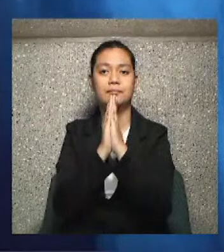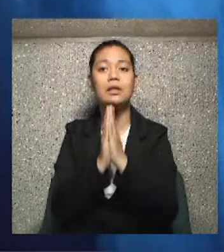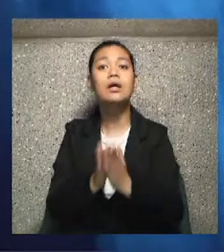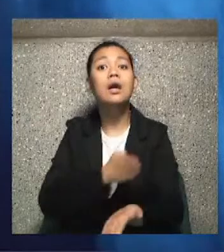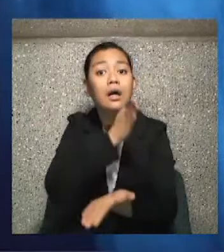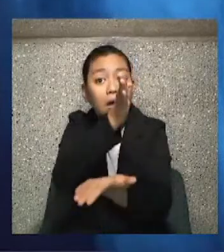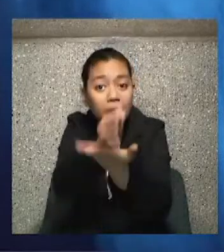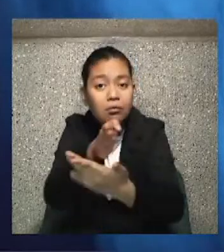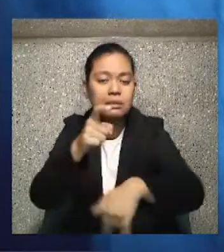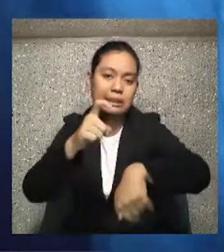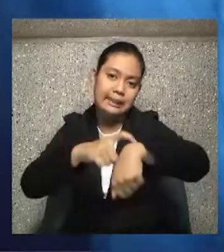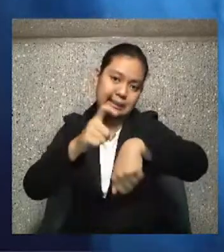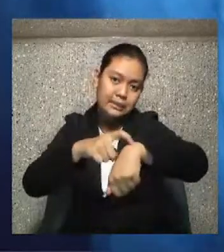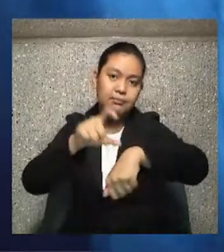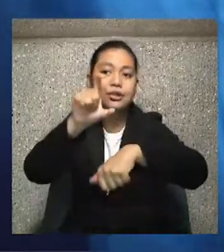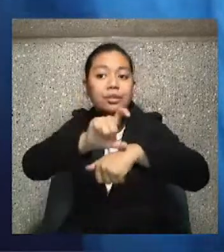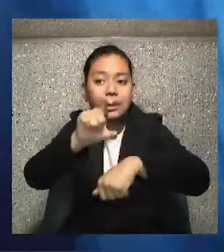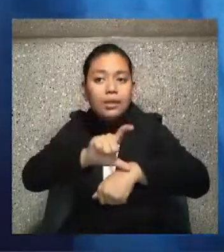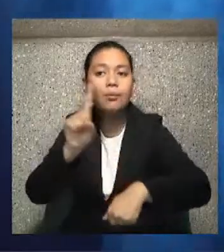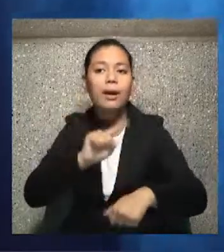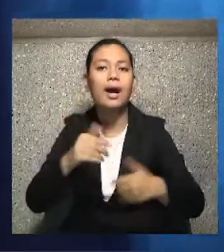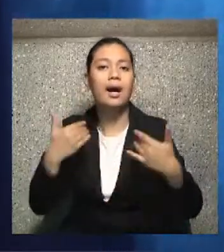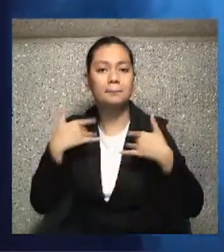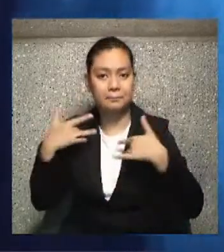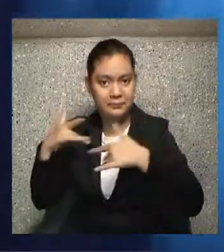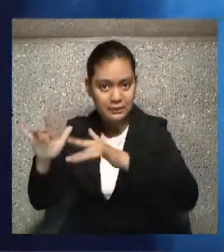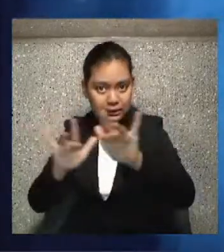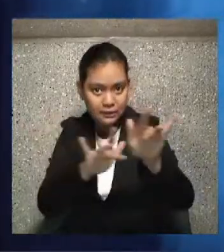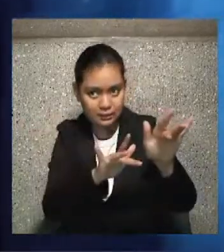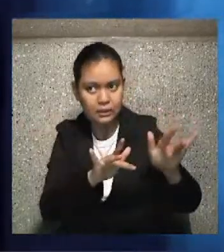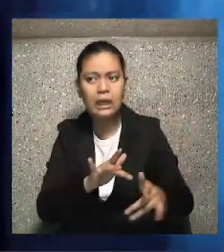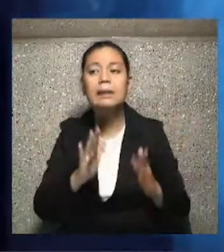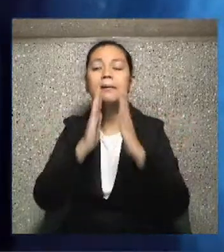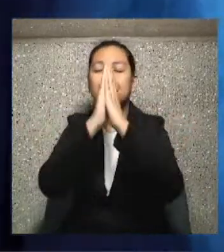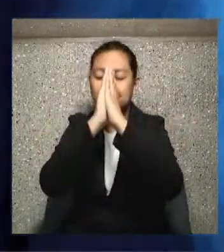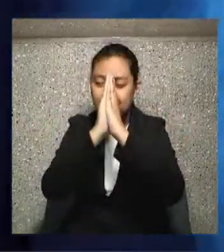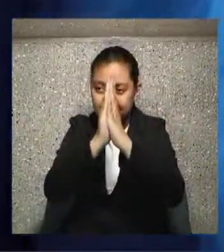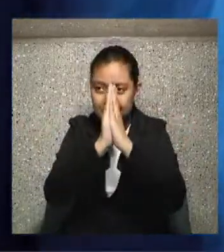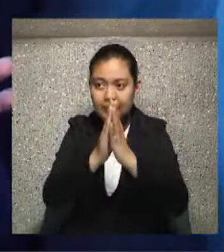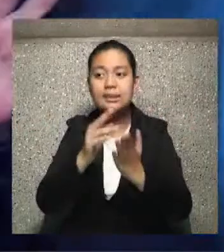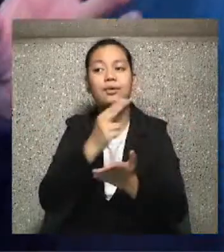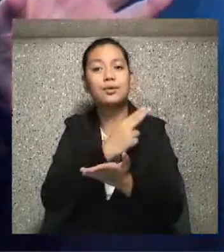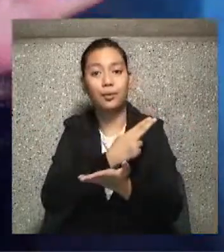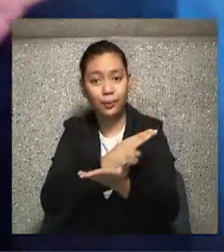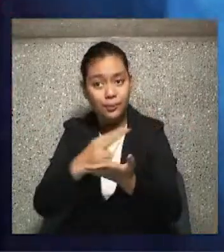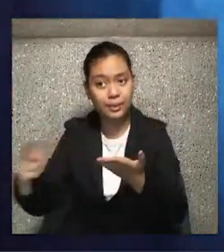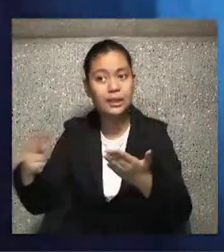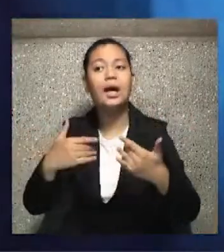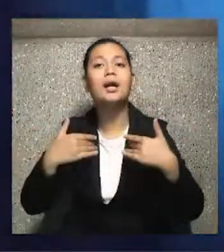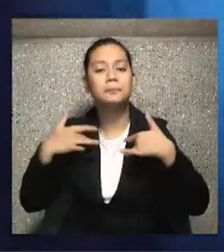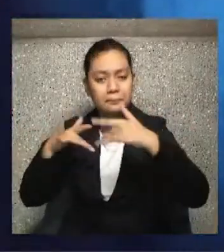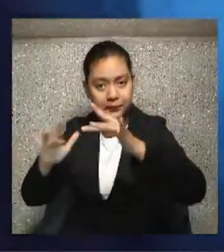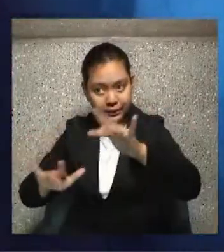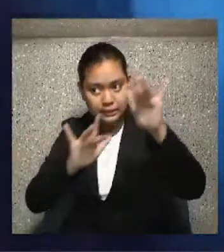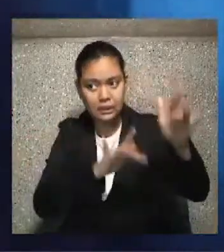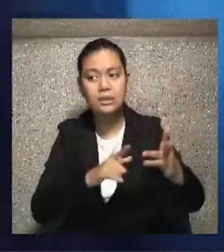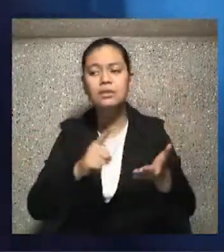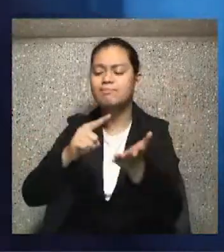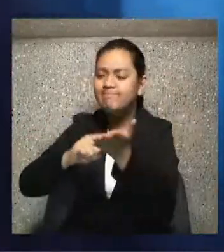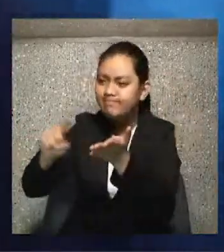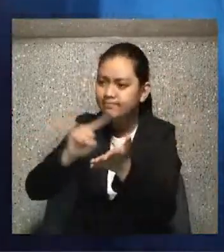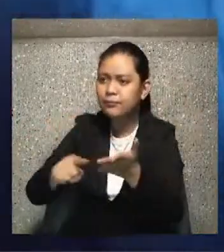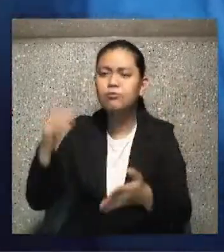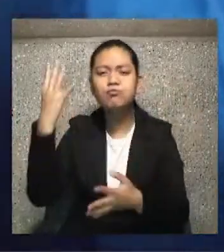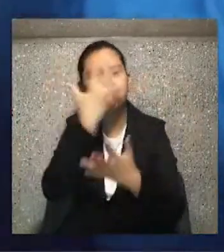mercy. If you've never said it, you can Google it. It takes maybe 11 minutes to say. It's really a beautiful prayer.